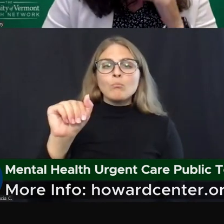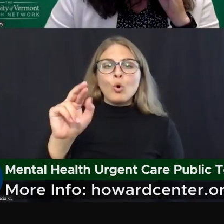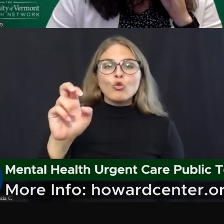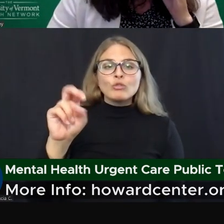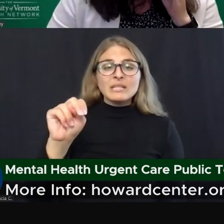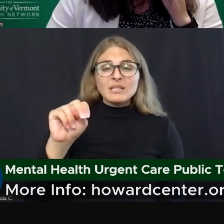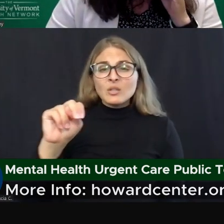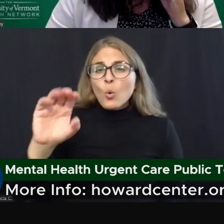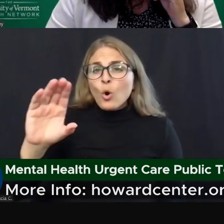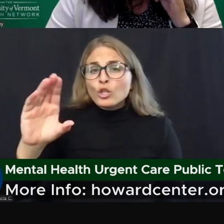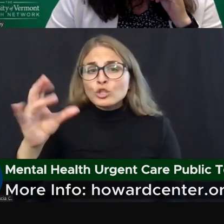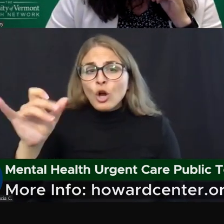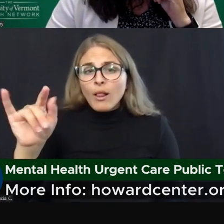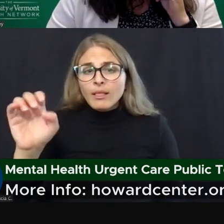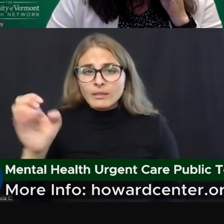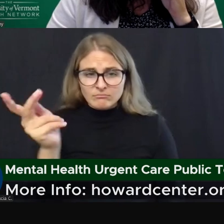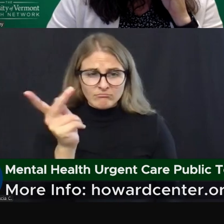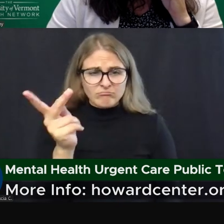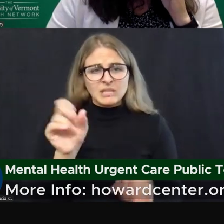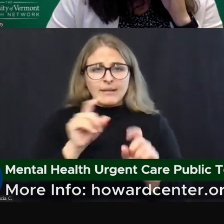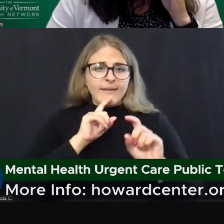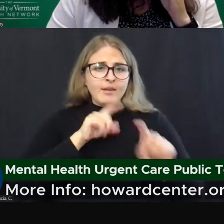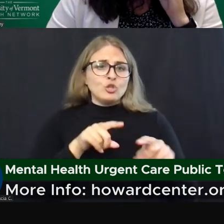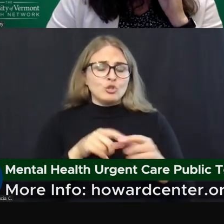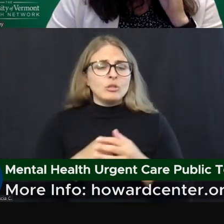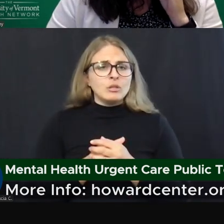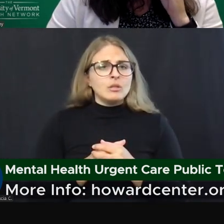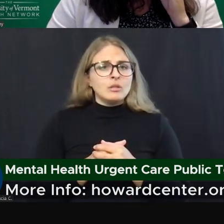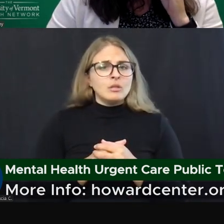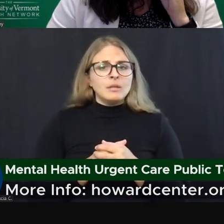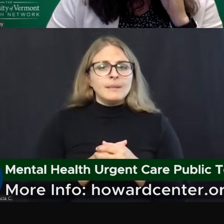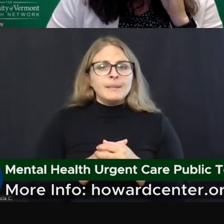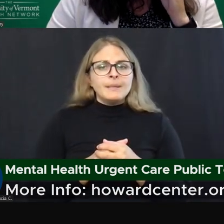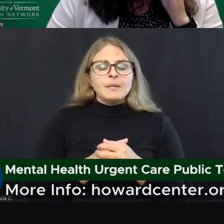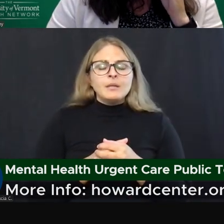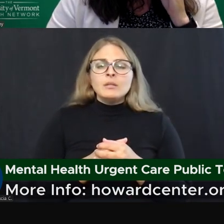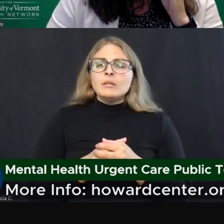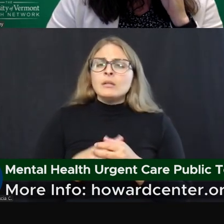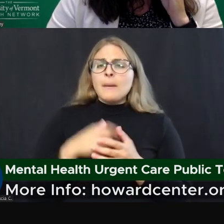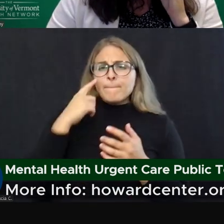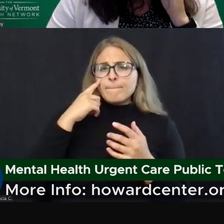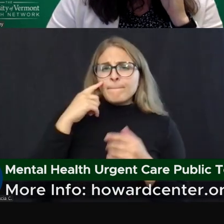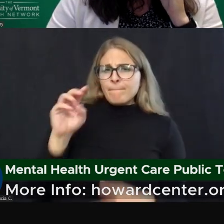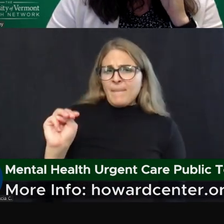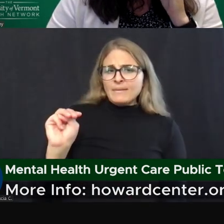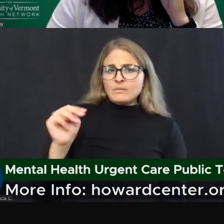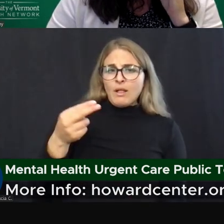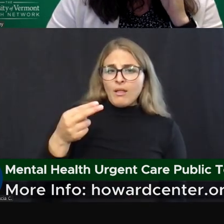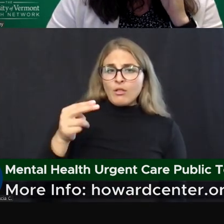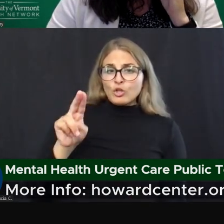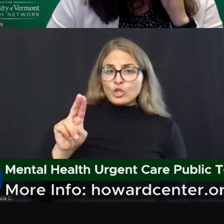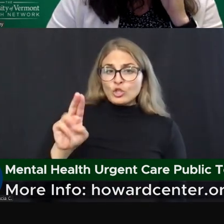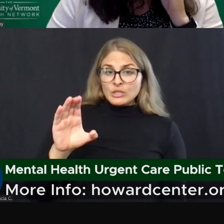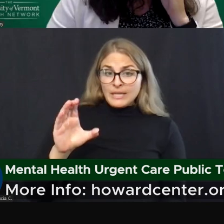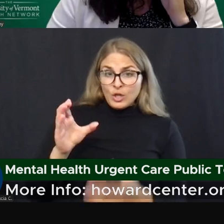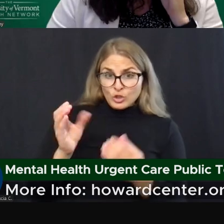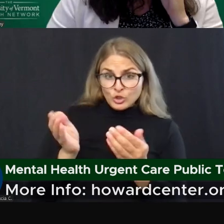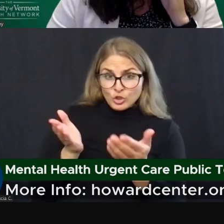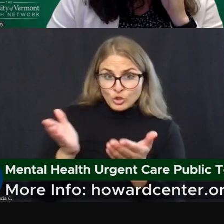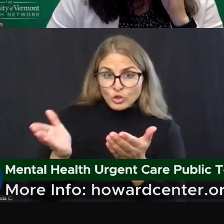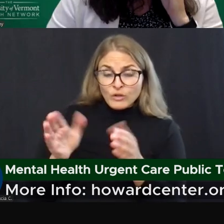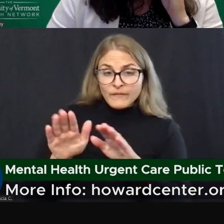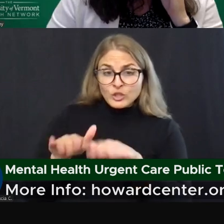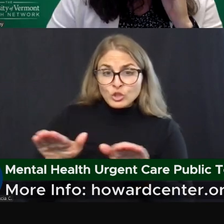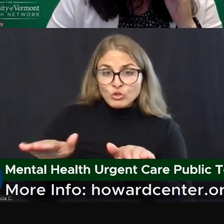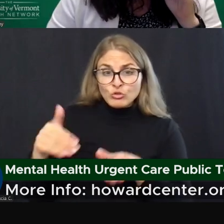think either one of you can answer the next couple of questions. Does the mental health urgent care serve children and youth? Is that for you,